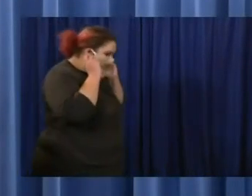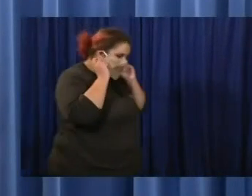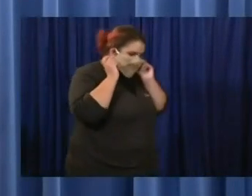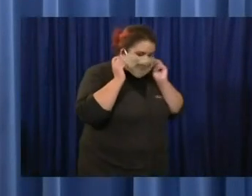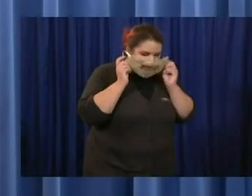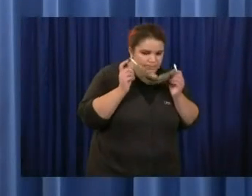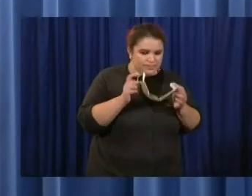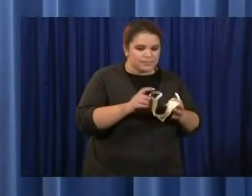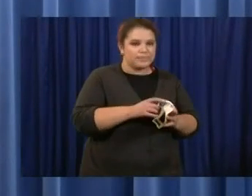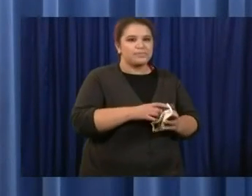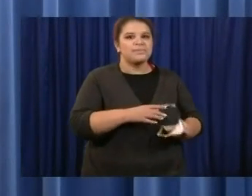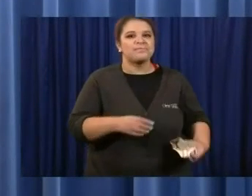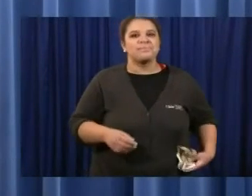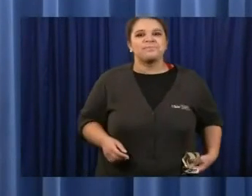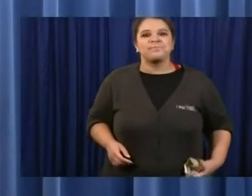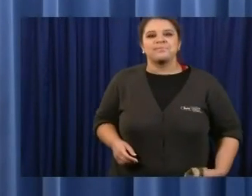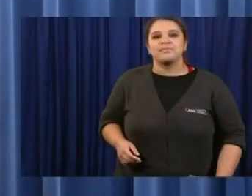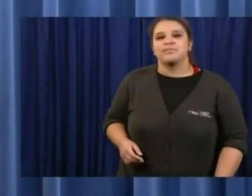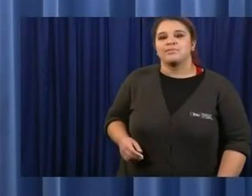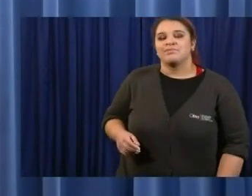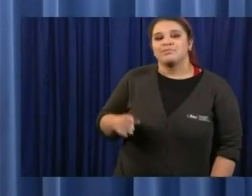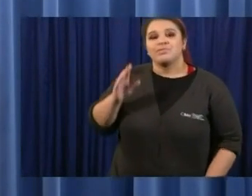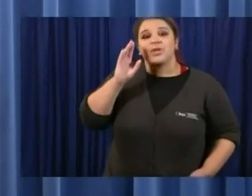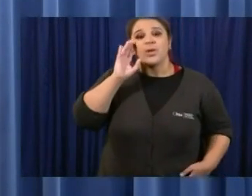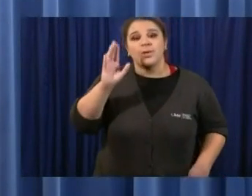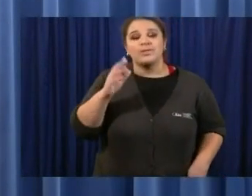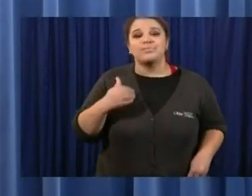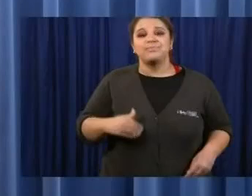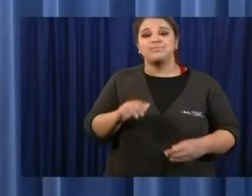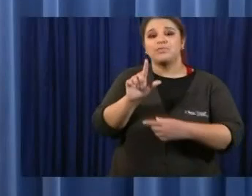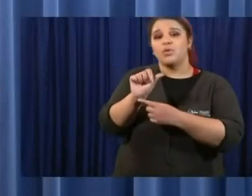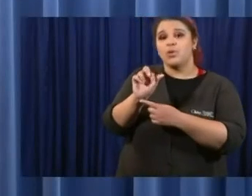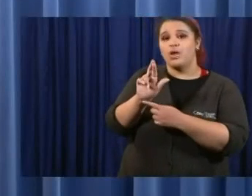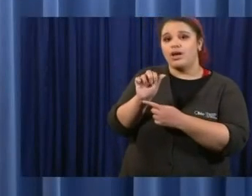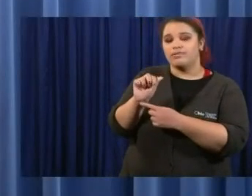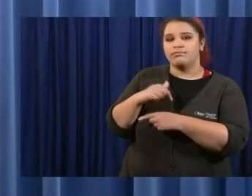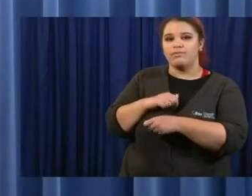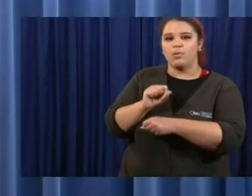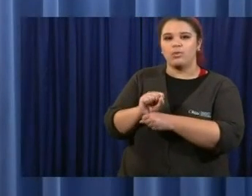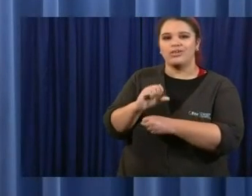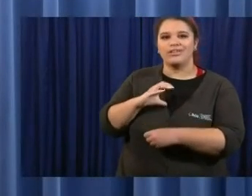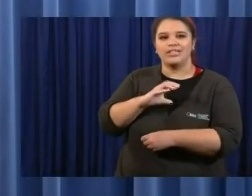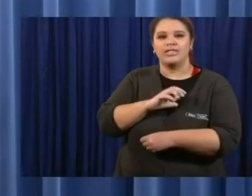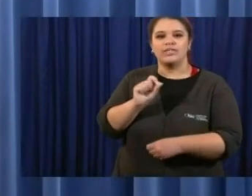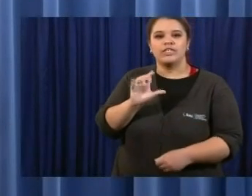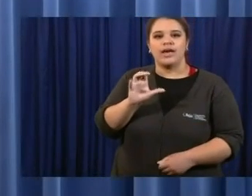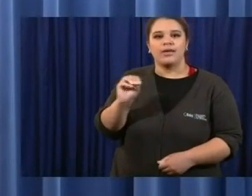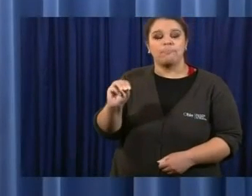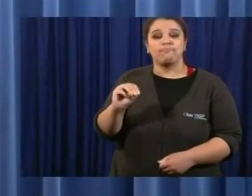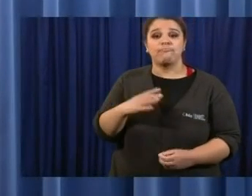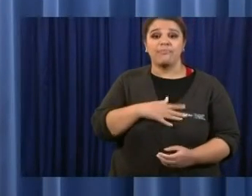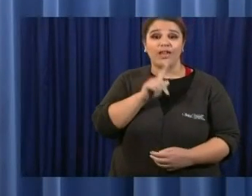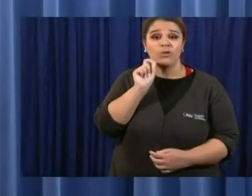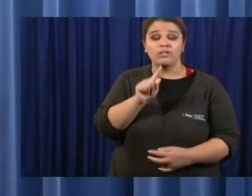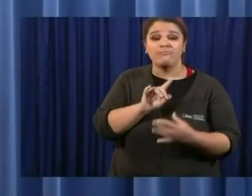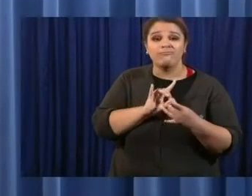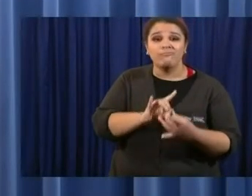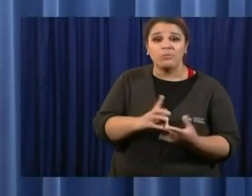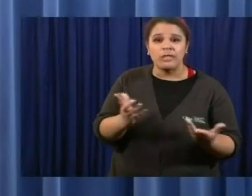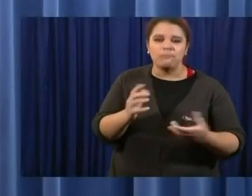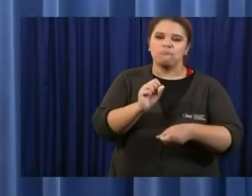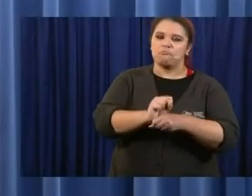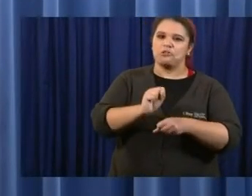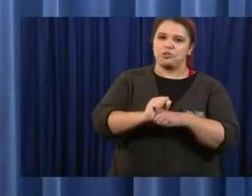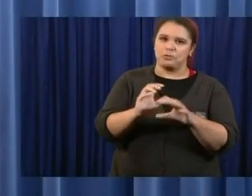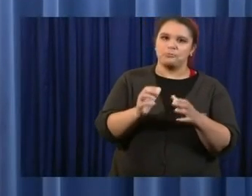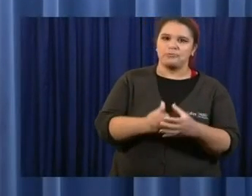Hello, this is Laura Hancock from cleveland.com. I have a question about the working groups. Um, we know